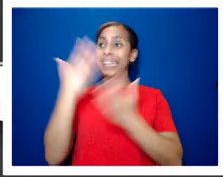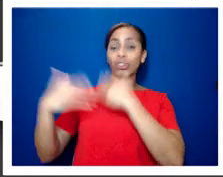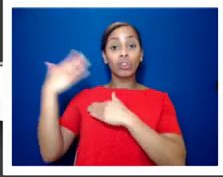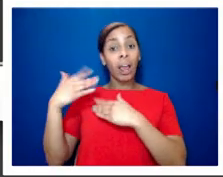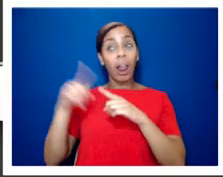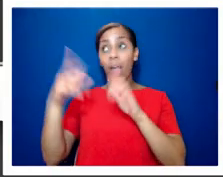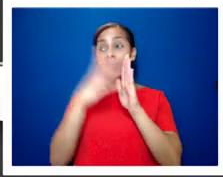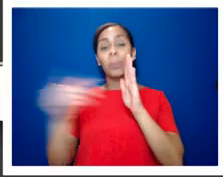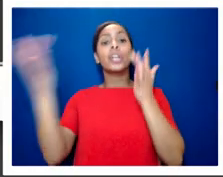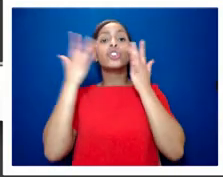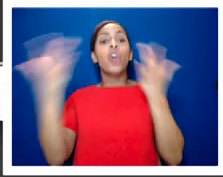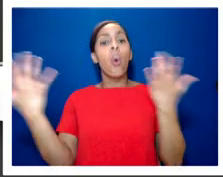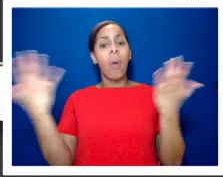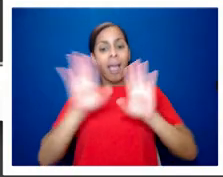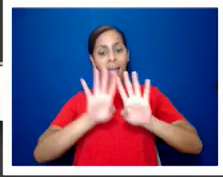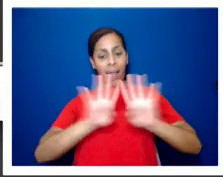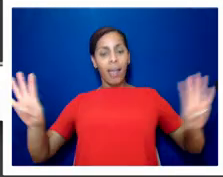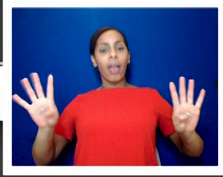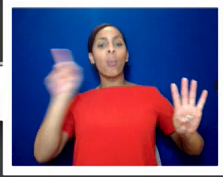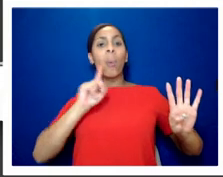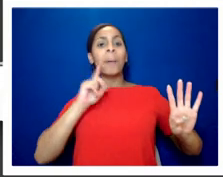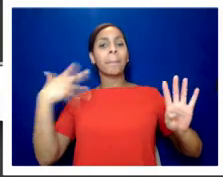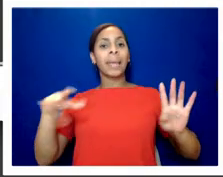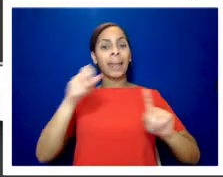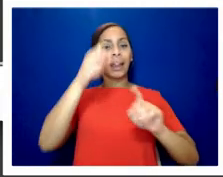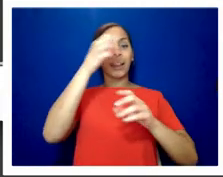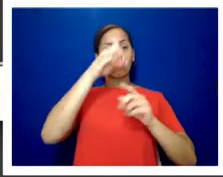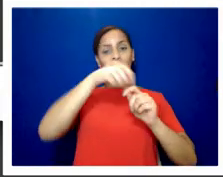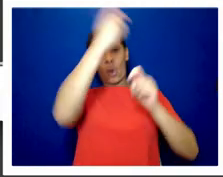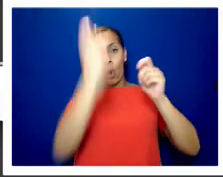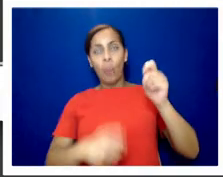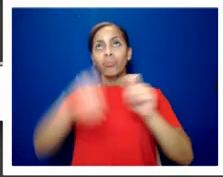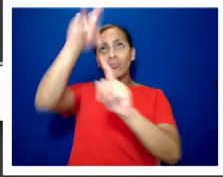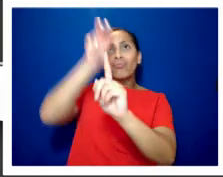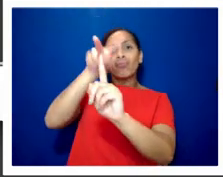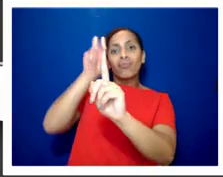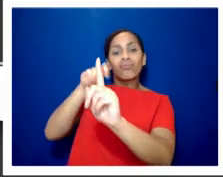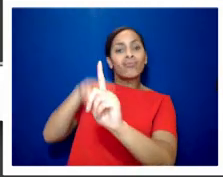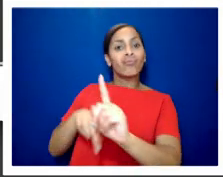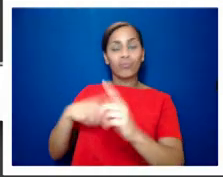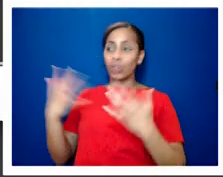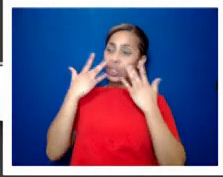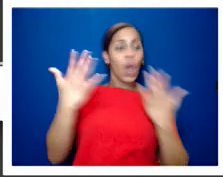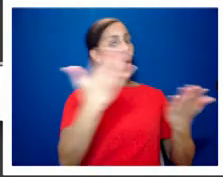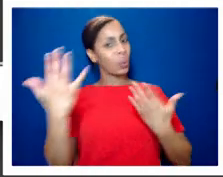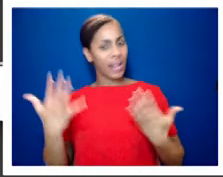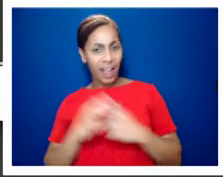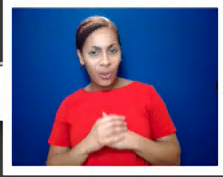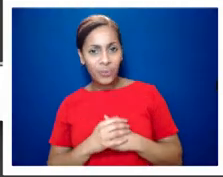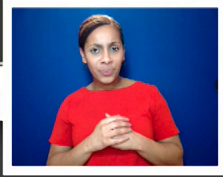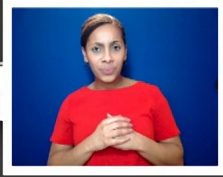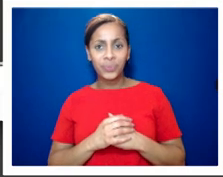we can still see the echoes though of section 28 in other contexts there have been